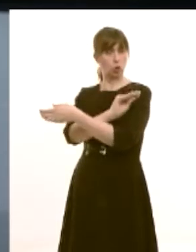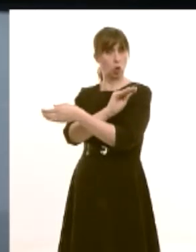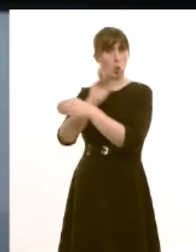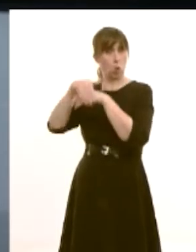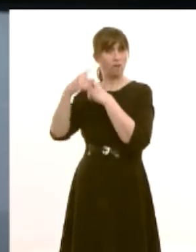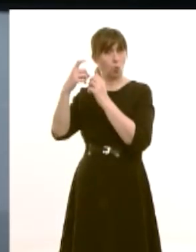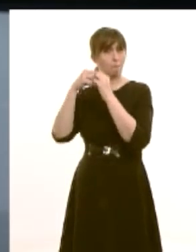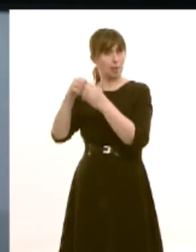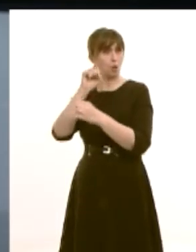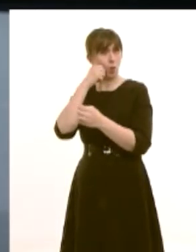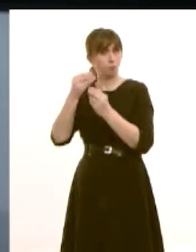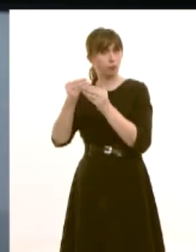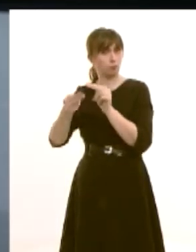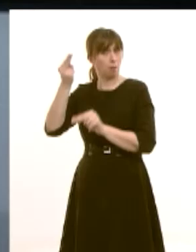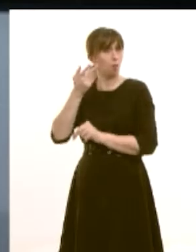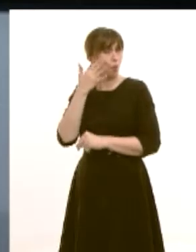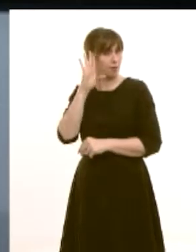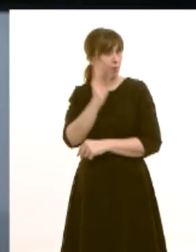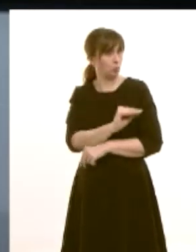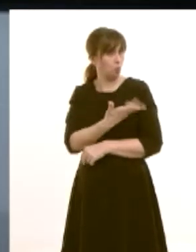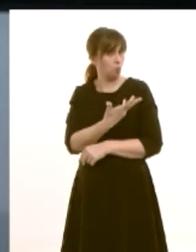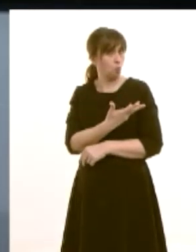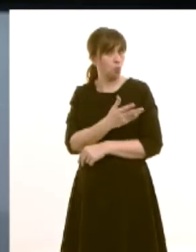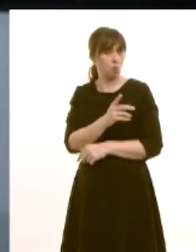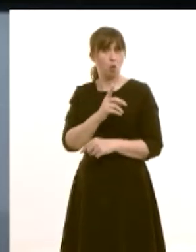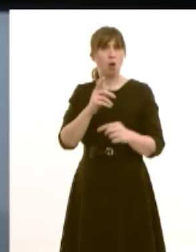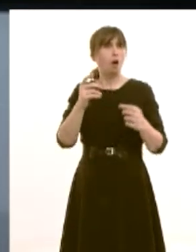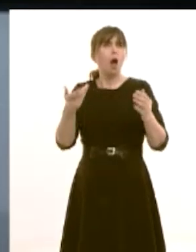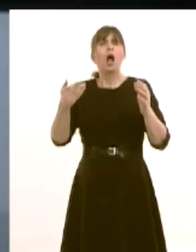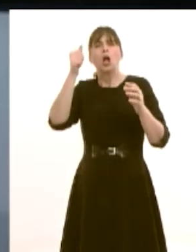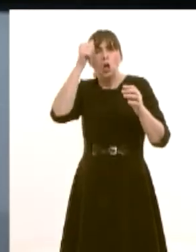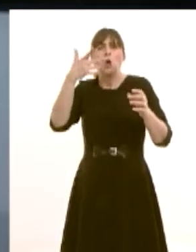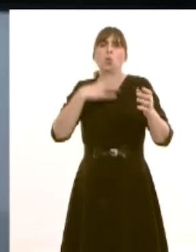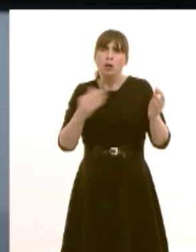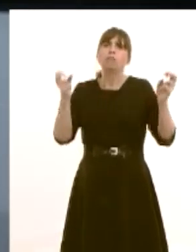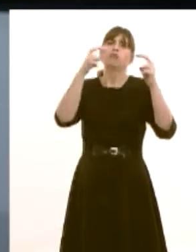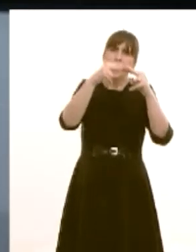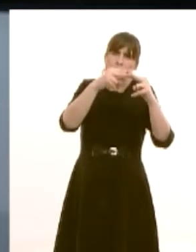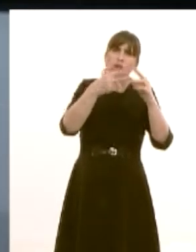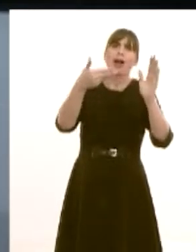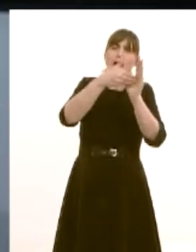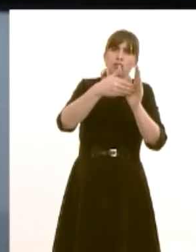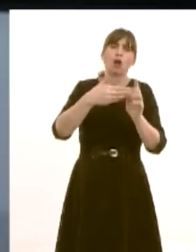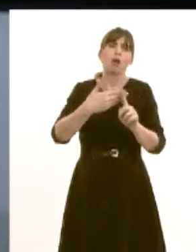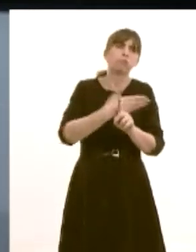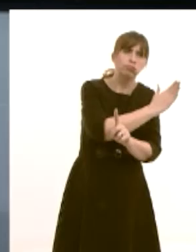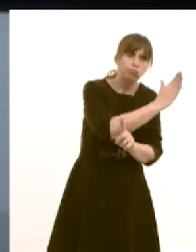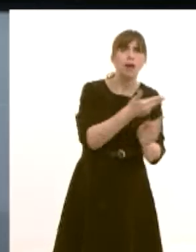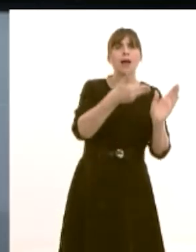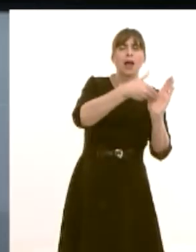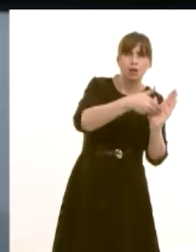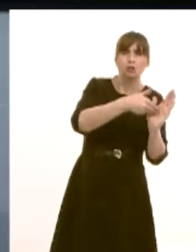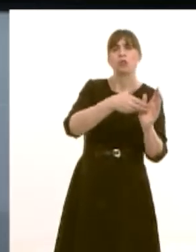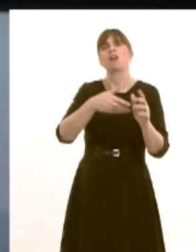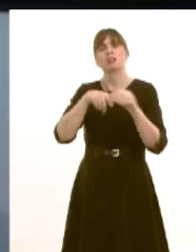billion pounds because extra junctions and bridges aside it's not been that long since you told this chamber the